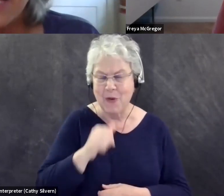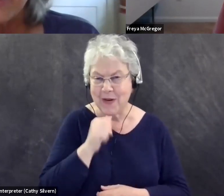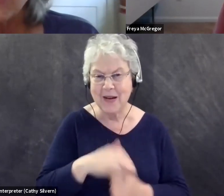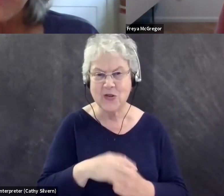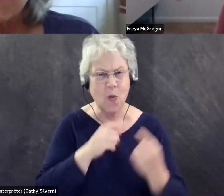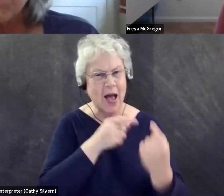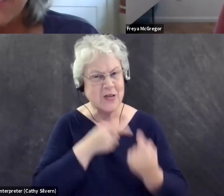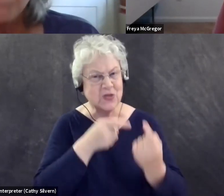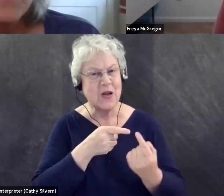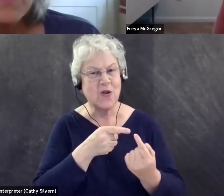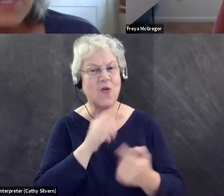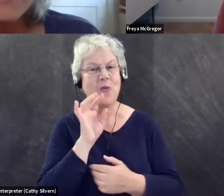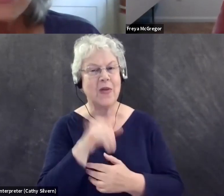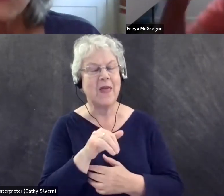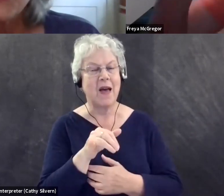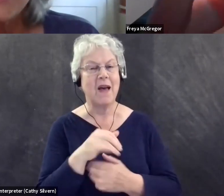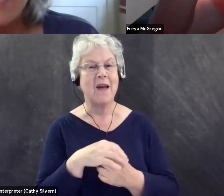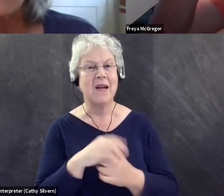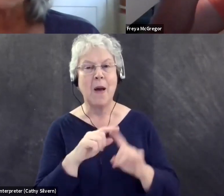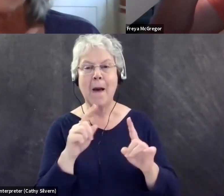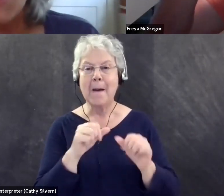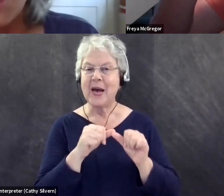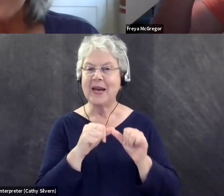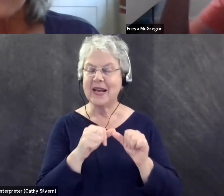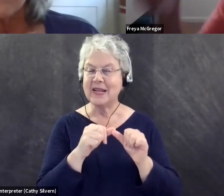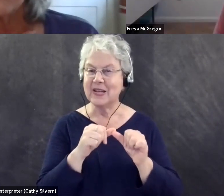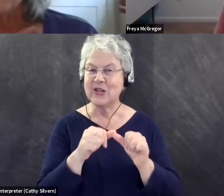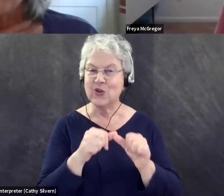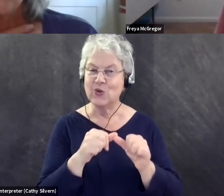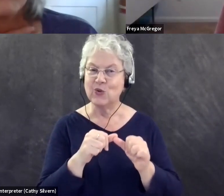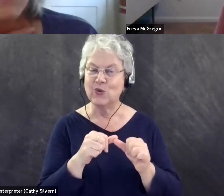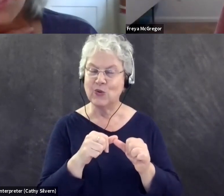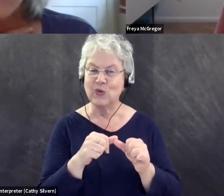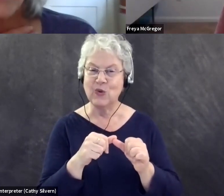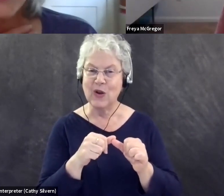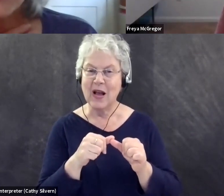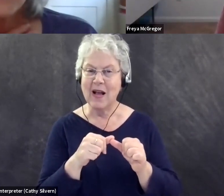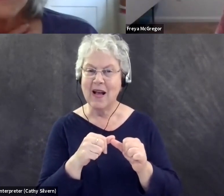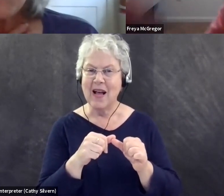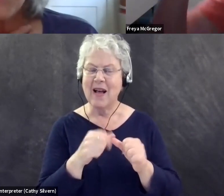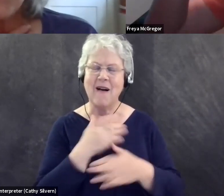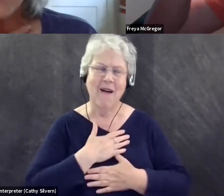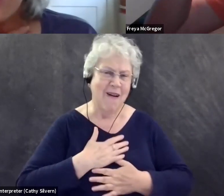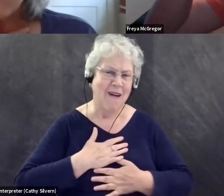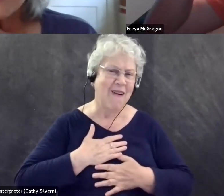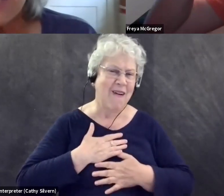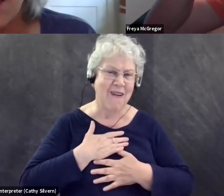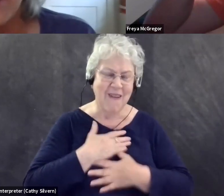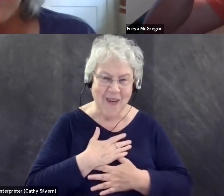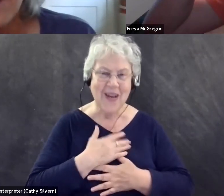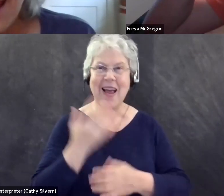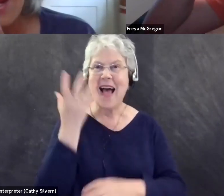struggle with that a little bit, but I still do take a lot of, a lot of pleasure by being